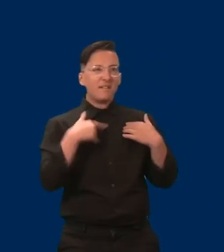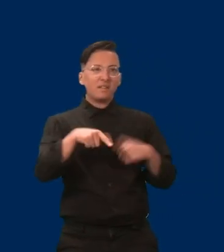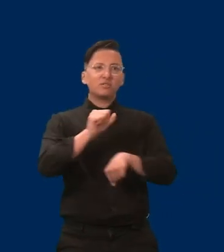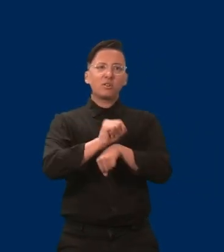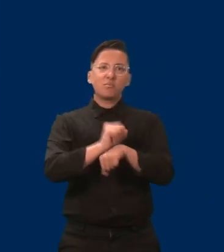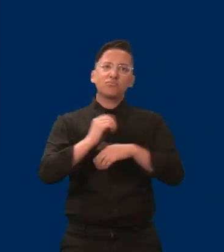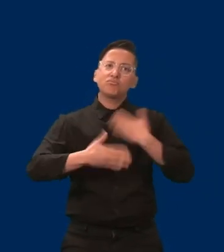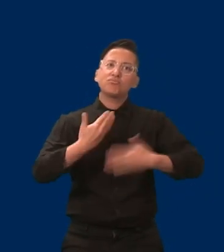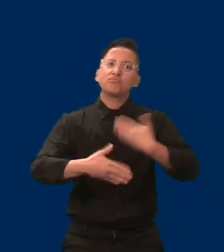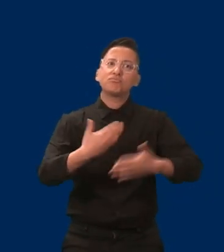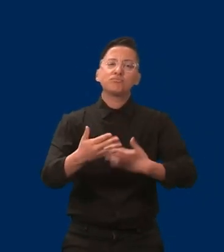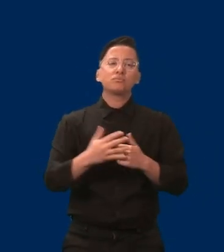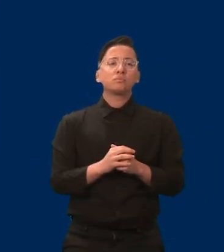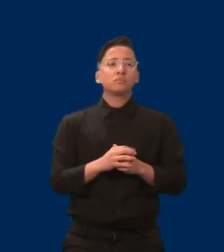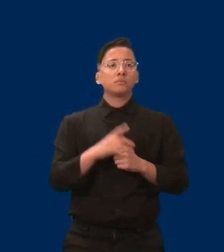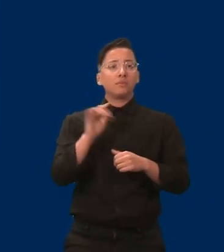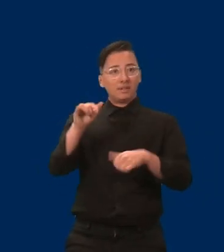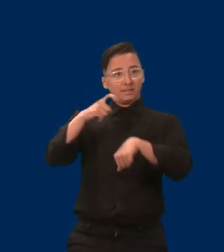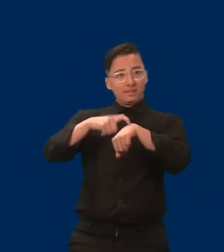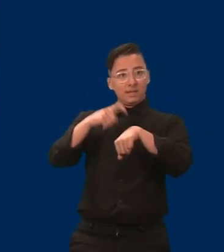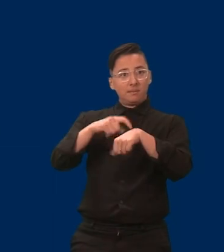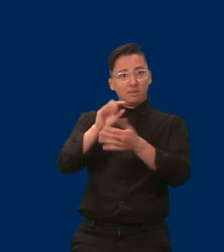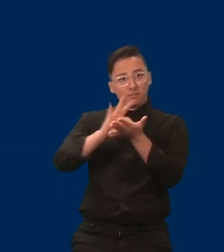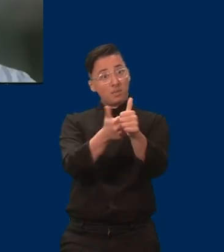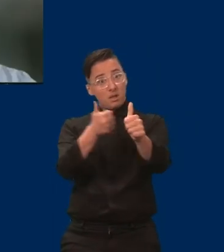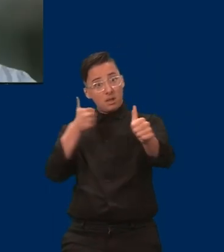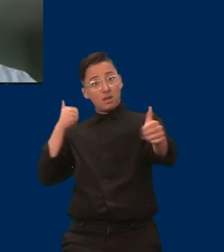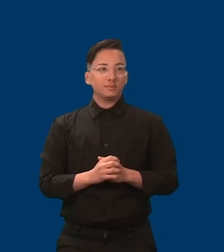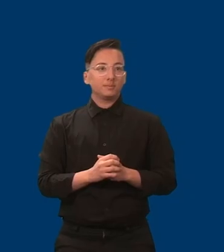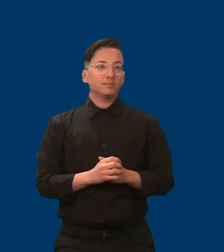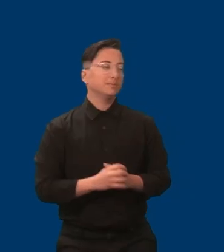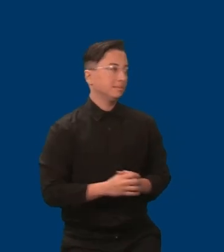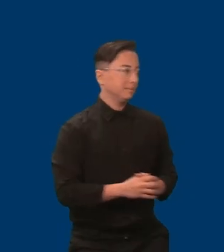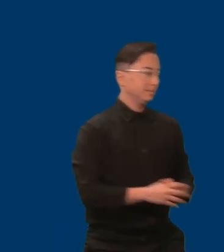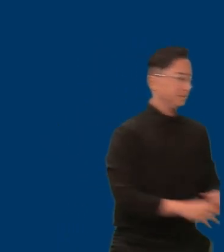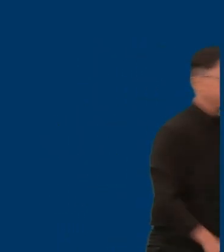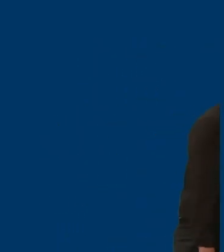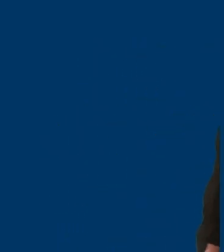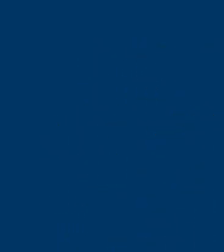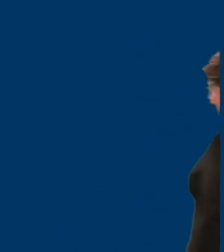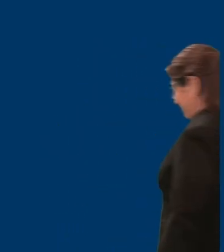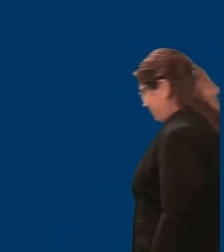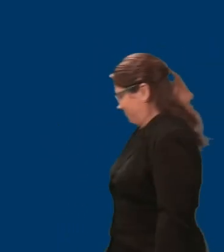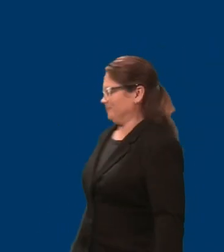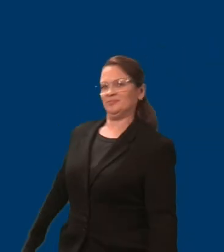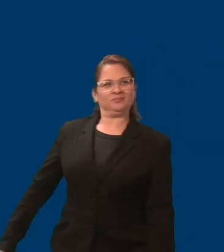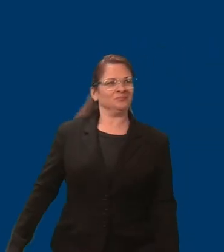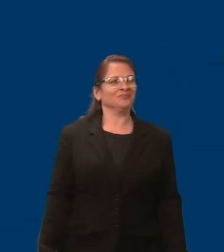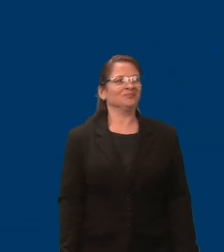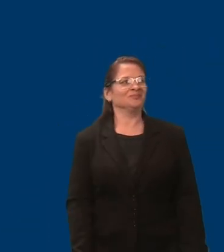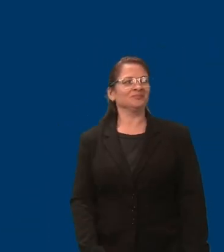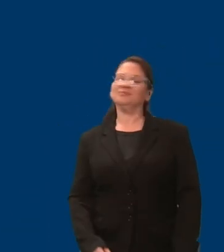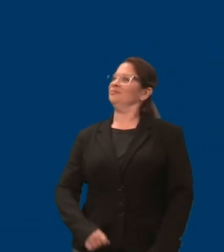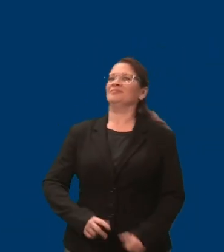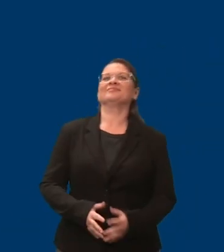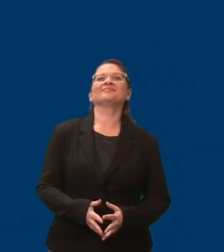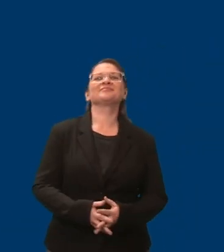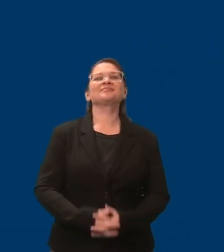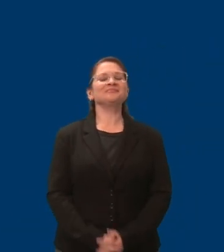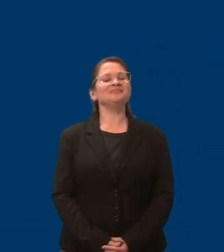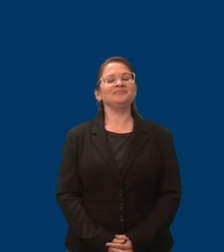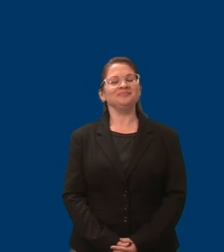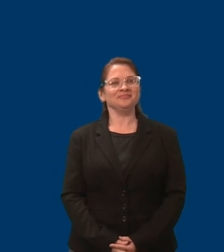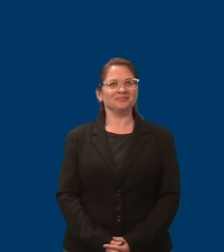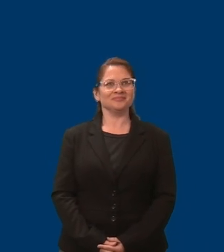should receive credit for the time worked even though it was probationary. Thank you. AEPD. Medical